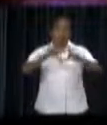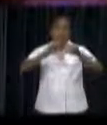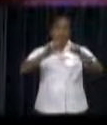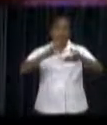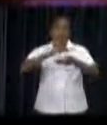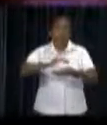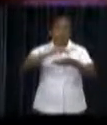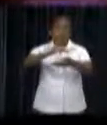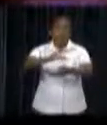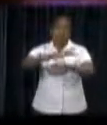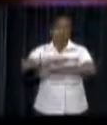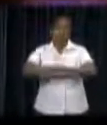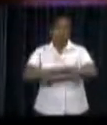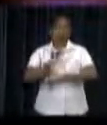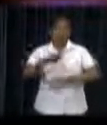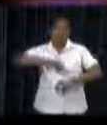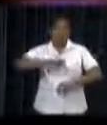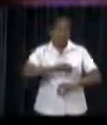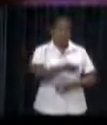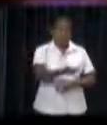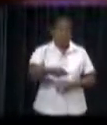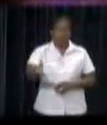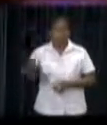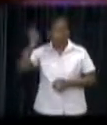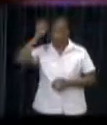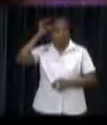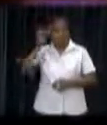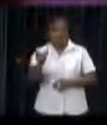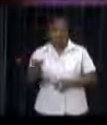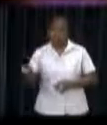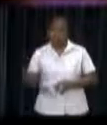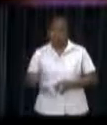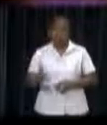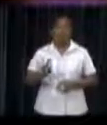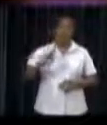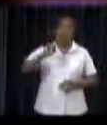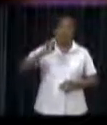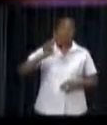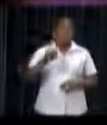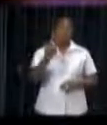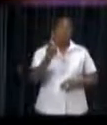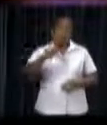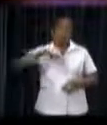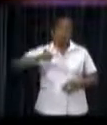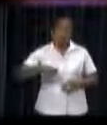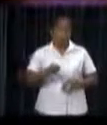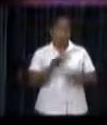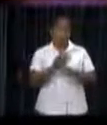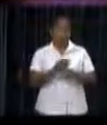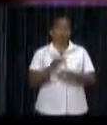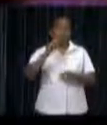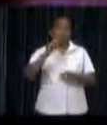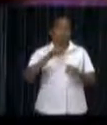to the students. As of Tuesday, July 2, all children between 0 and 16 years are insured